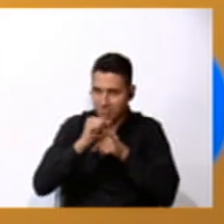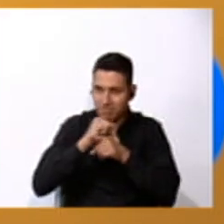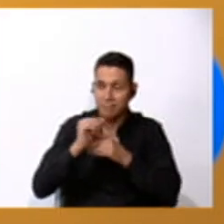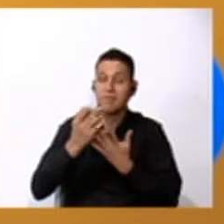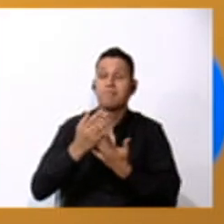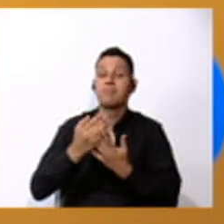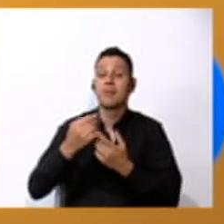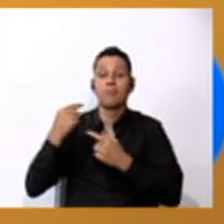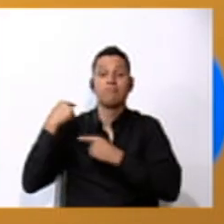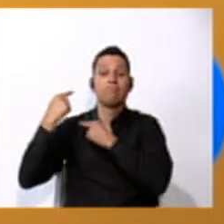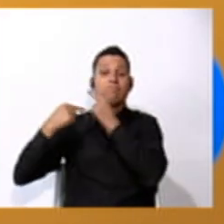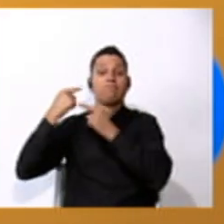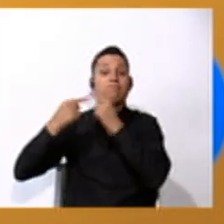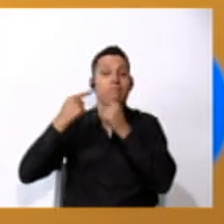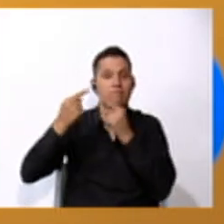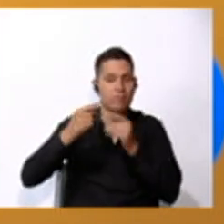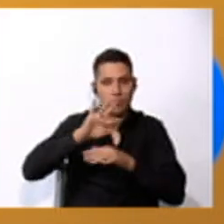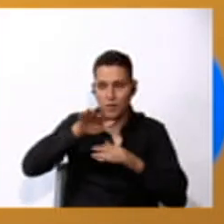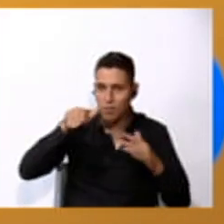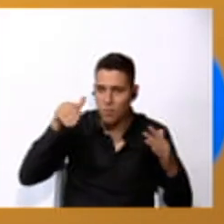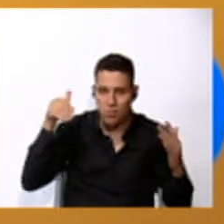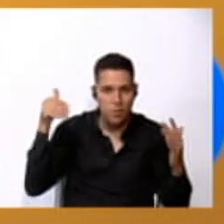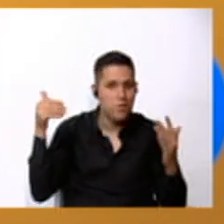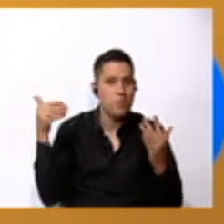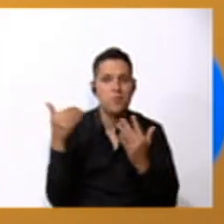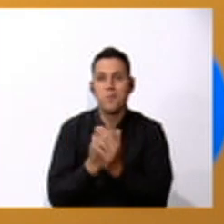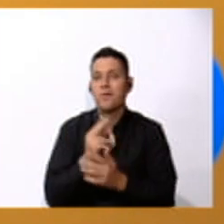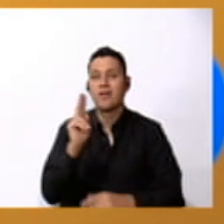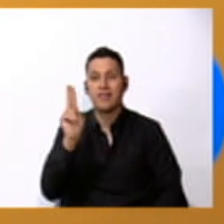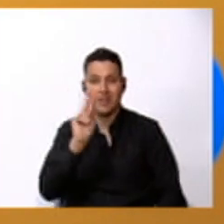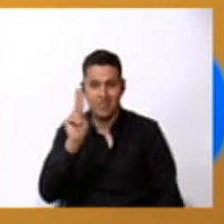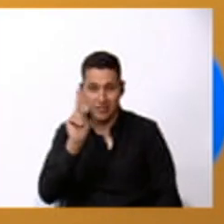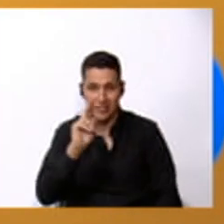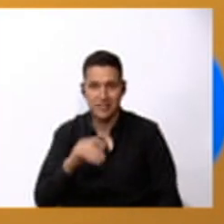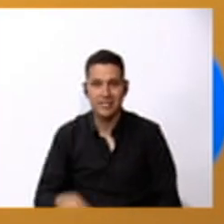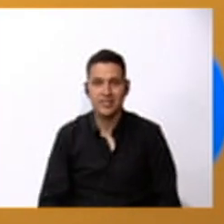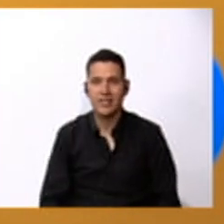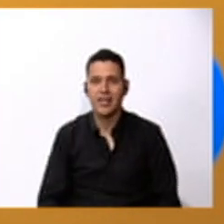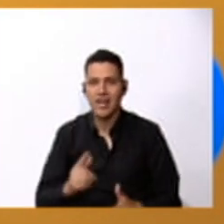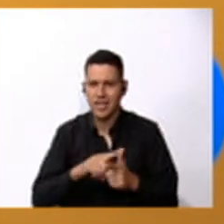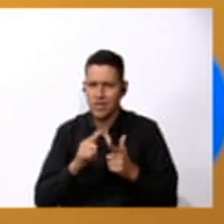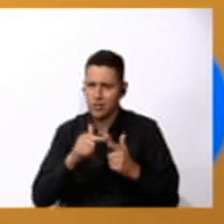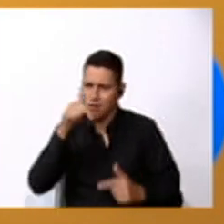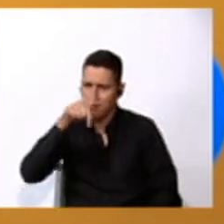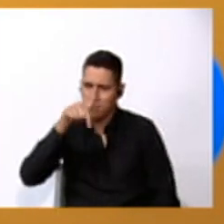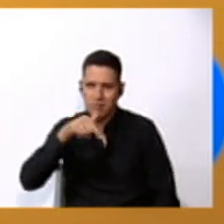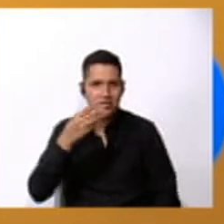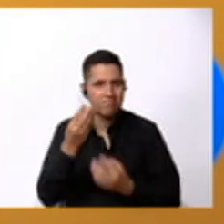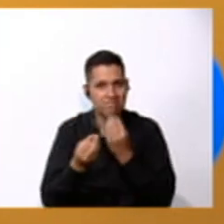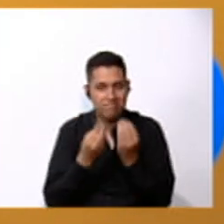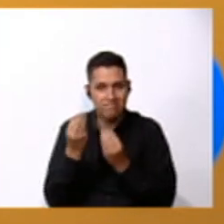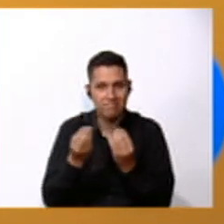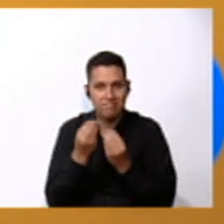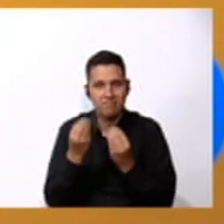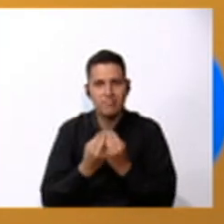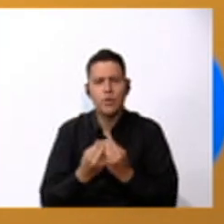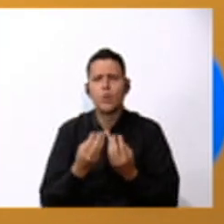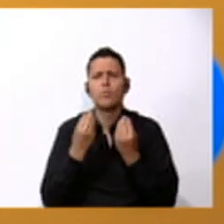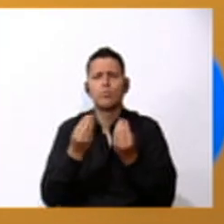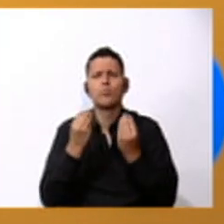so today we are going to have a lot of games